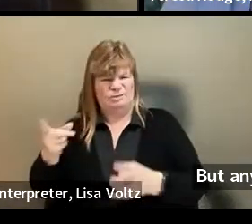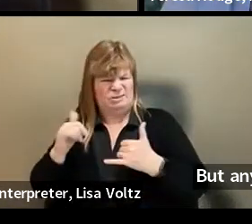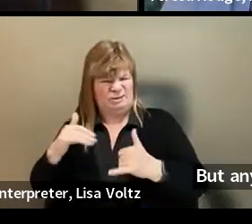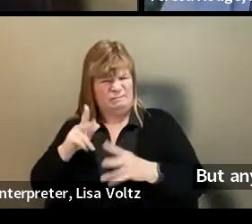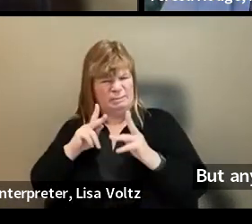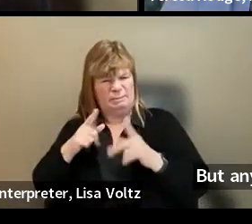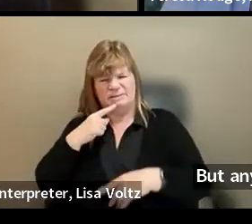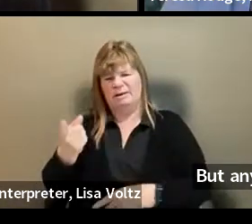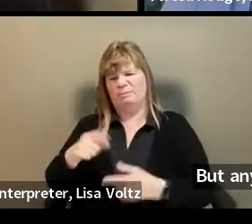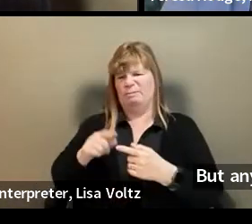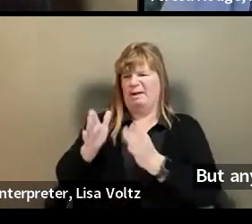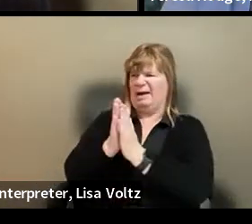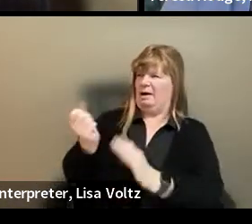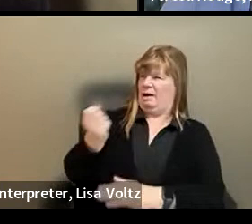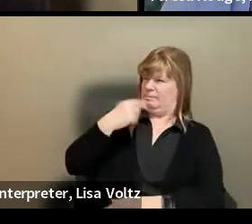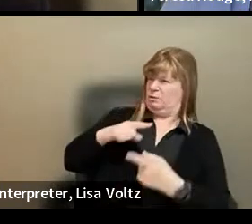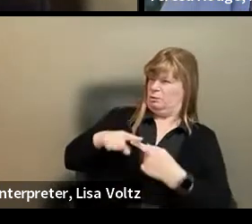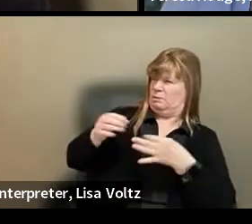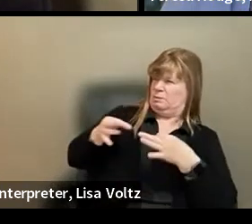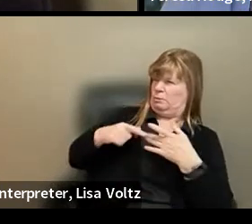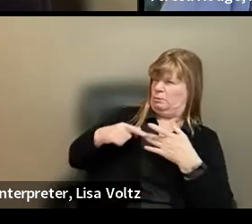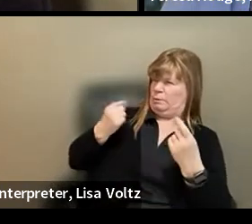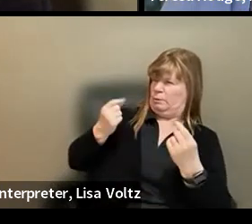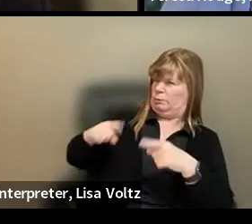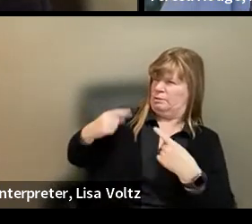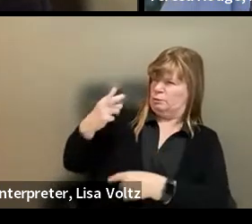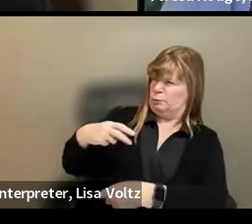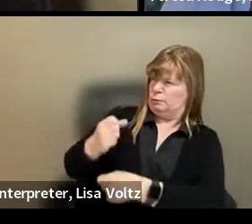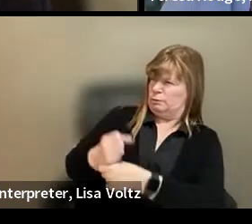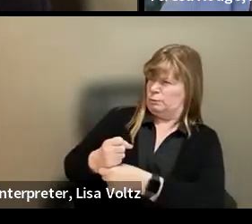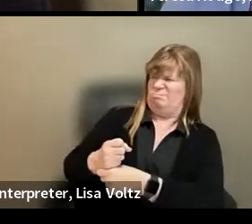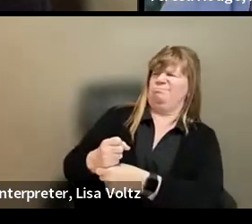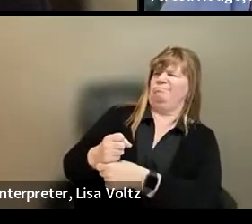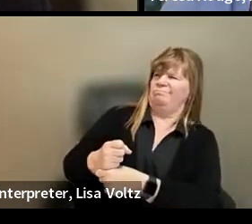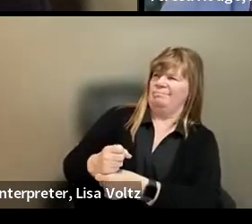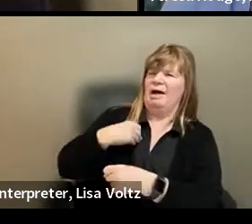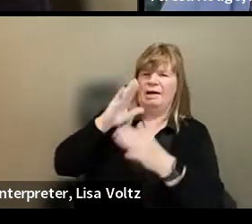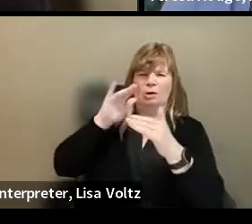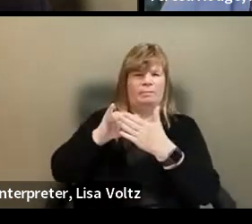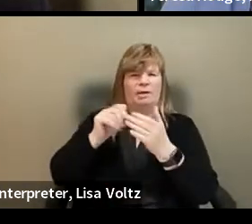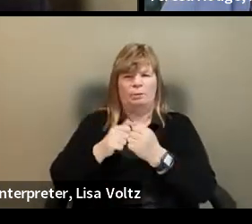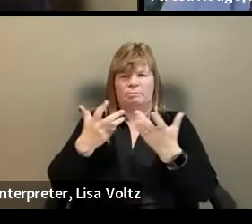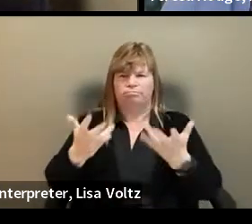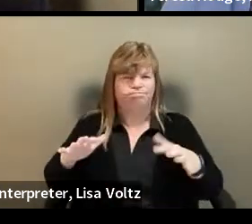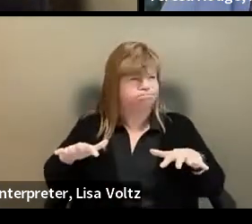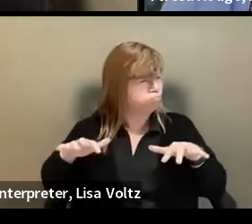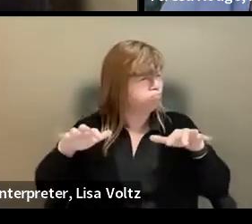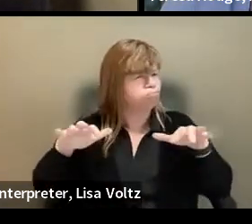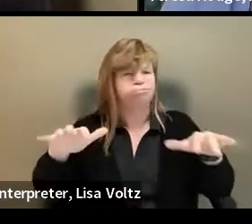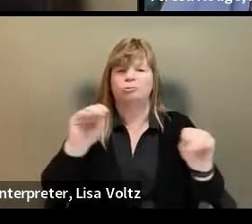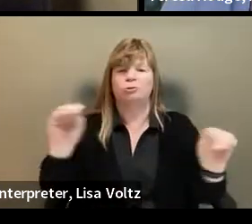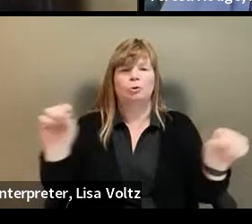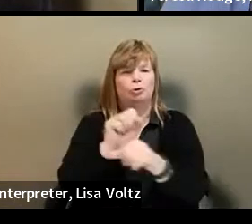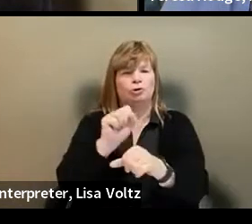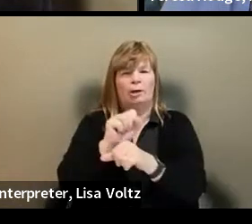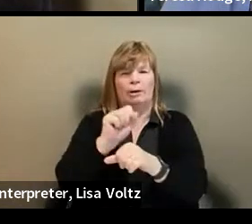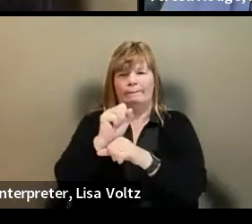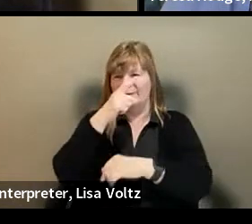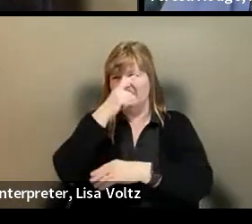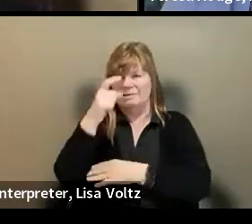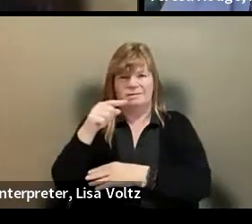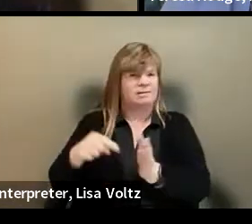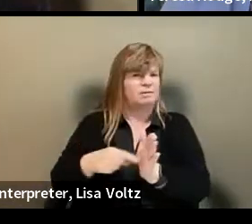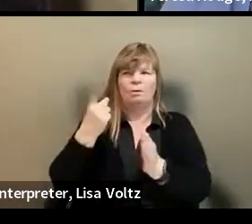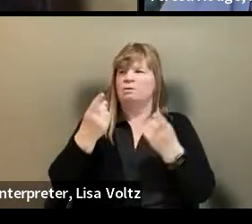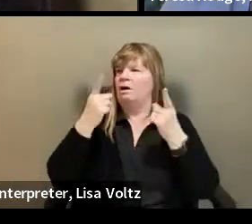you that they're being asked to explain what they've been doing the last two years. Because I had hoped with this mass amount of unemployment due to this sort of, you know, once